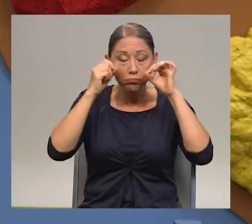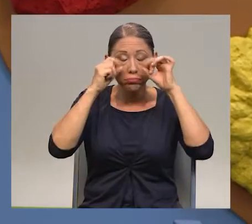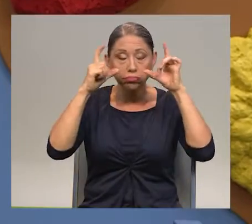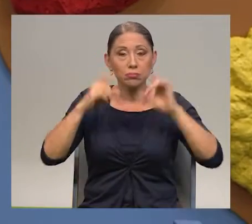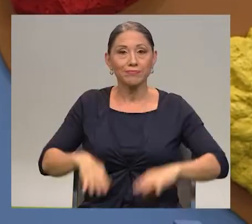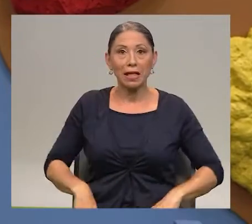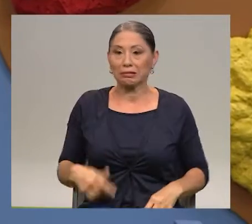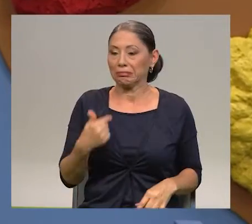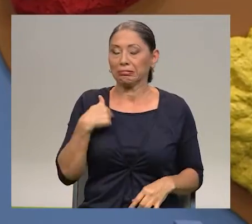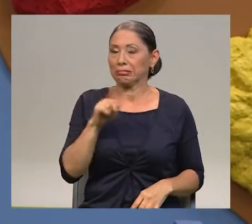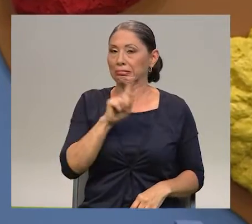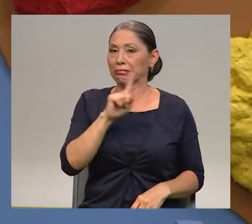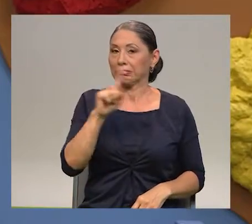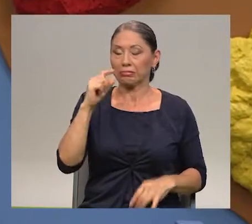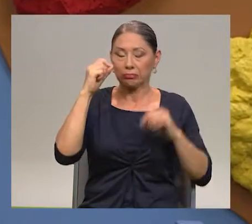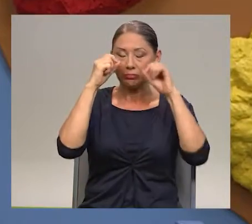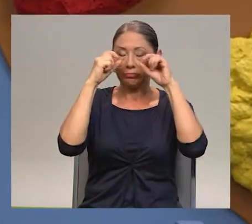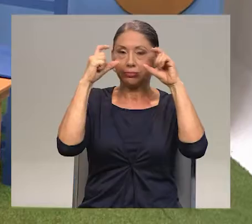my eyes. Okay.